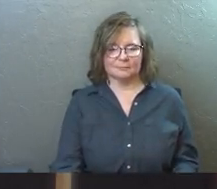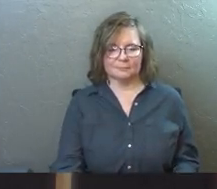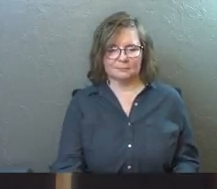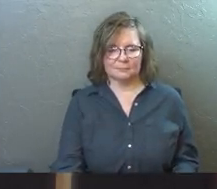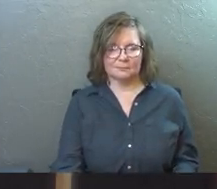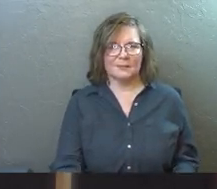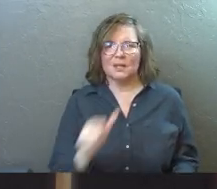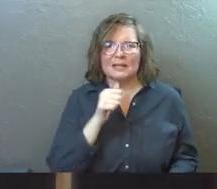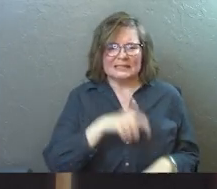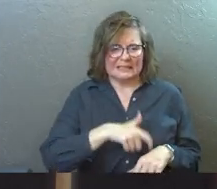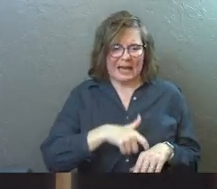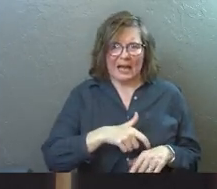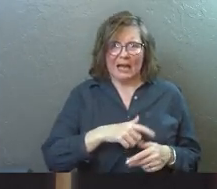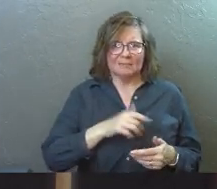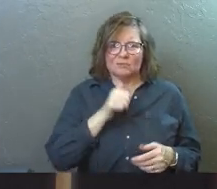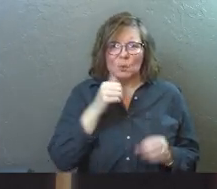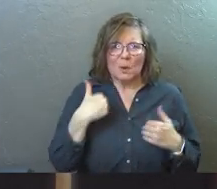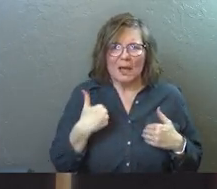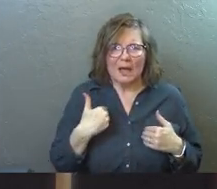I don't have time.